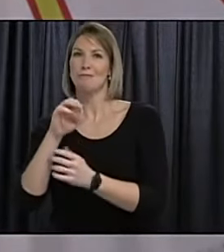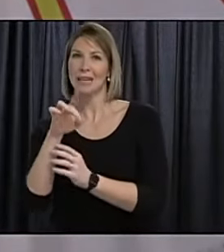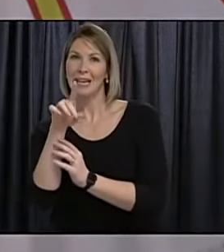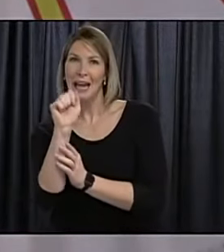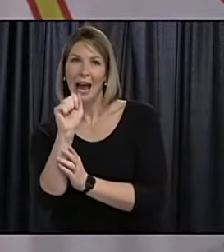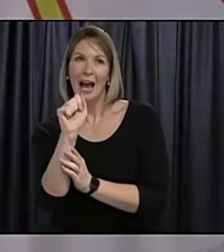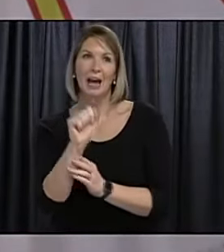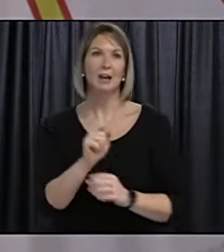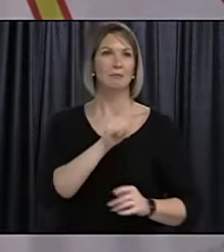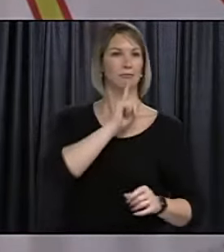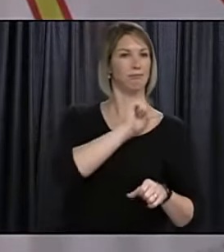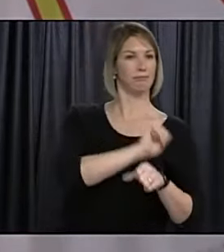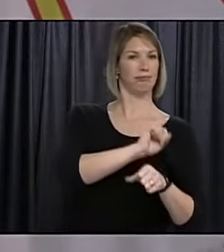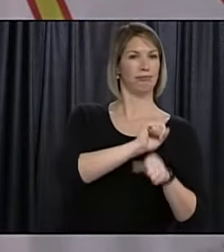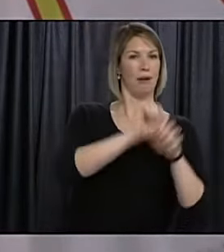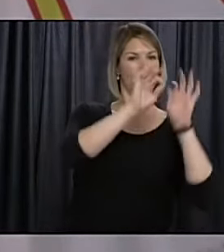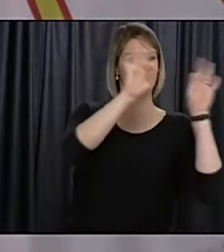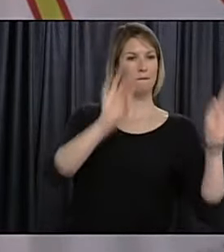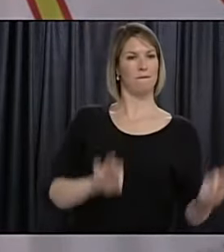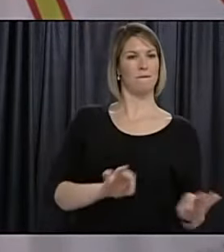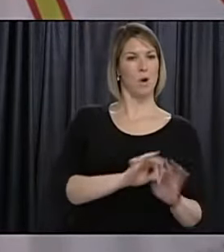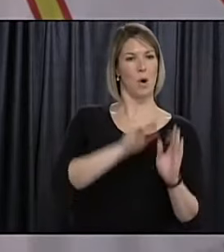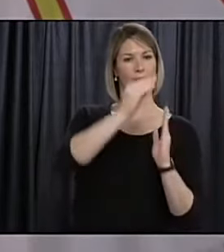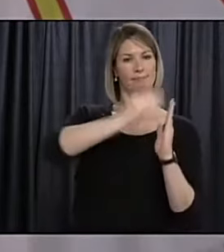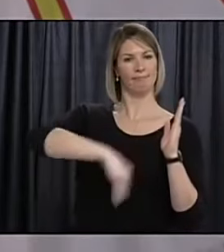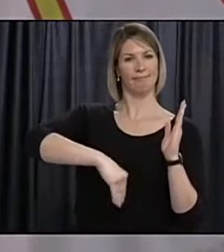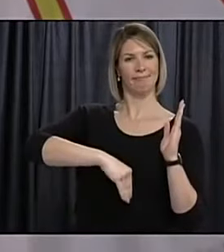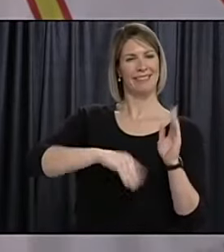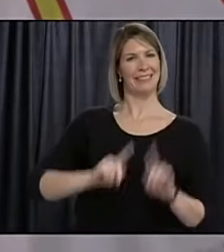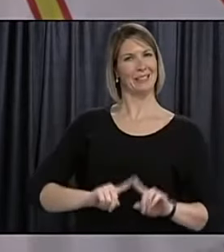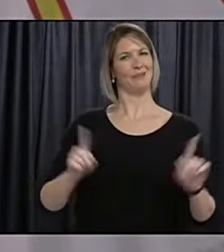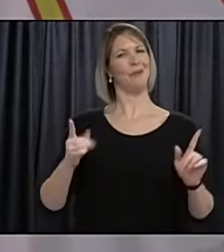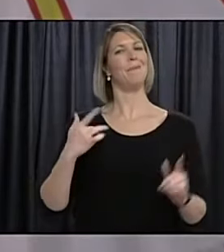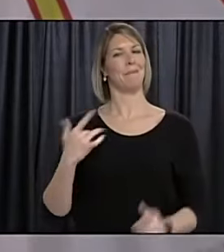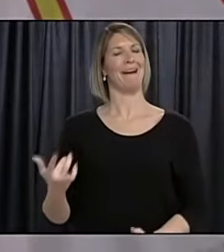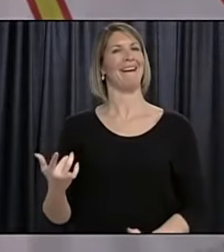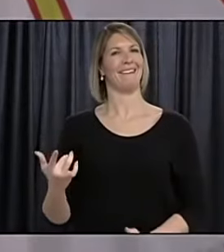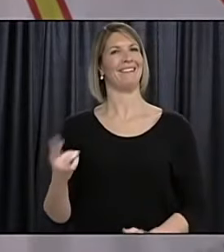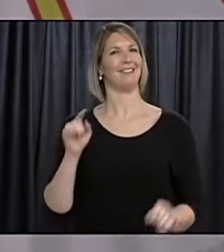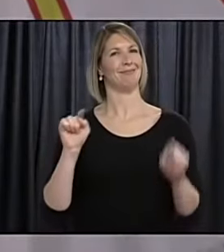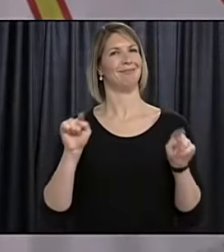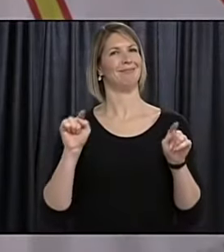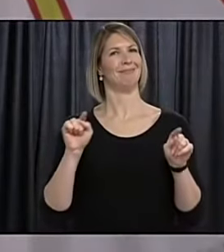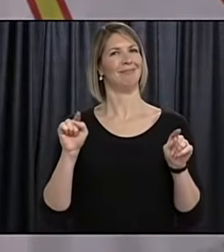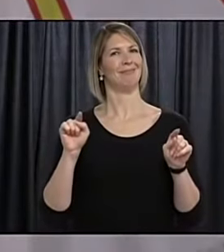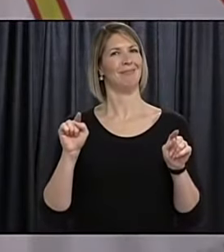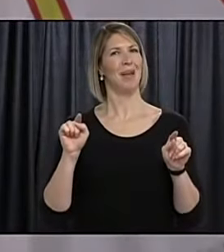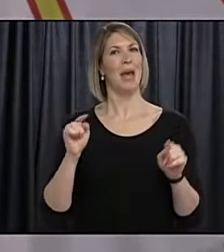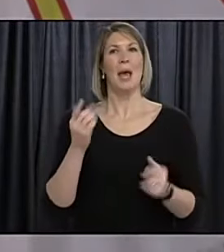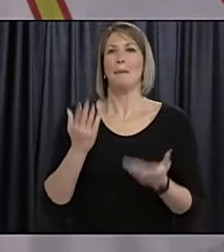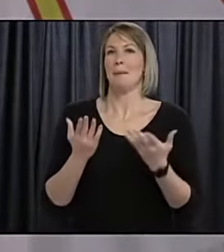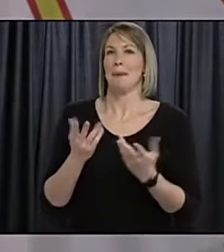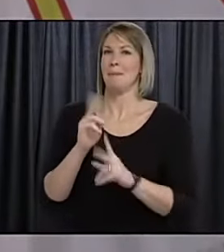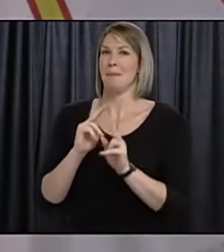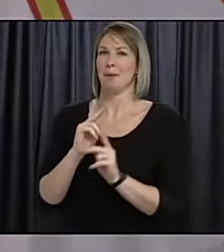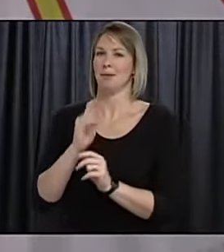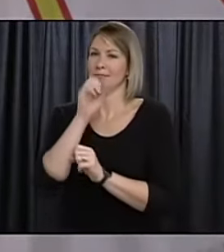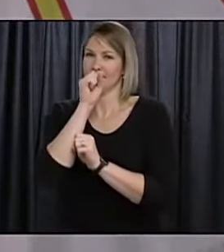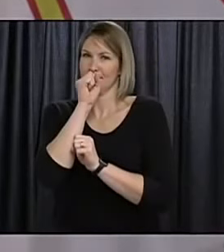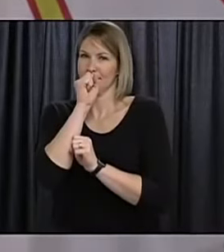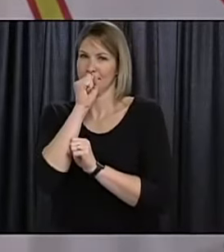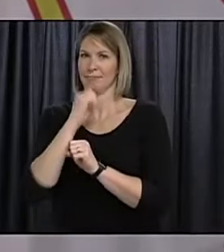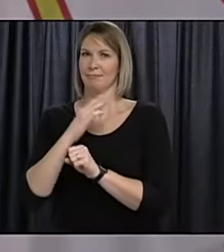um their true reason for coming is may not be the same you know people may not want to give all that kind of personal